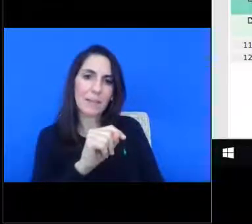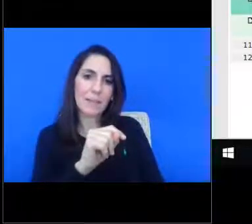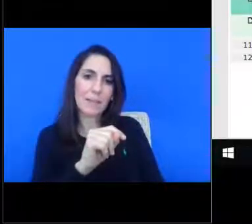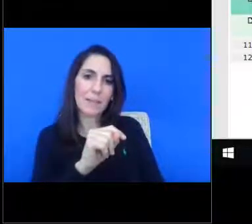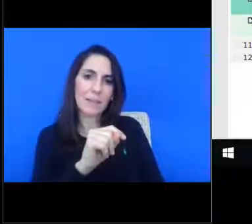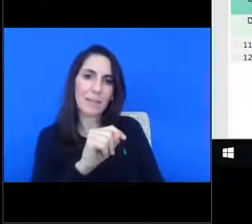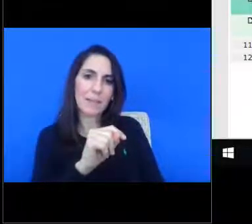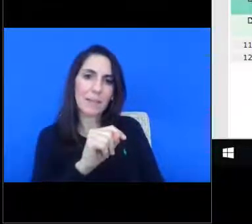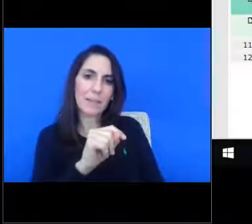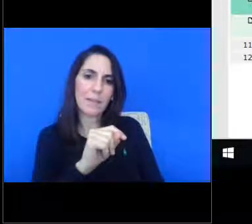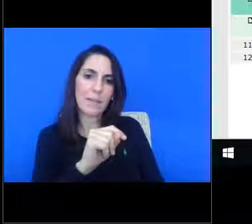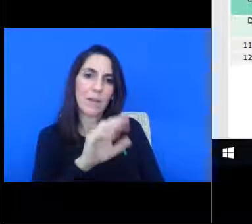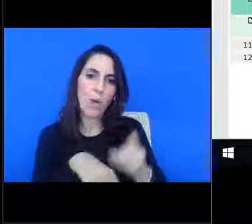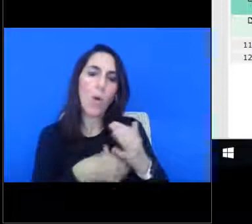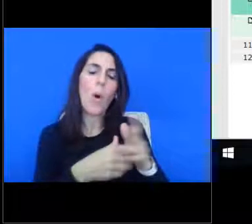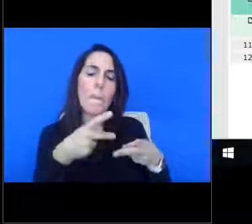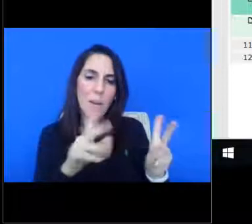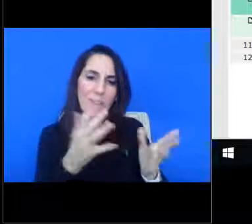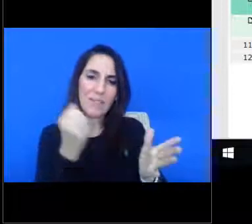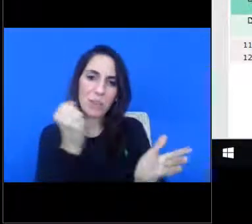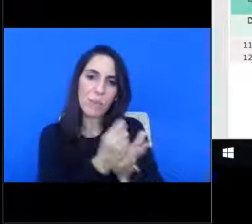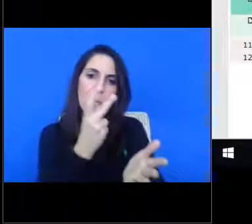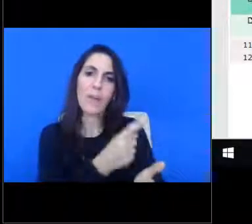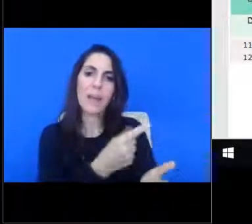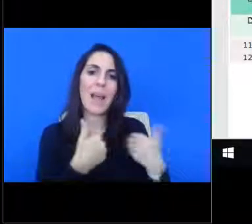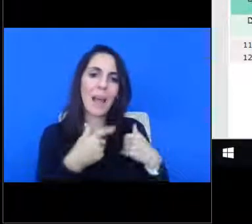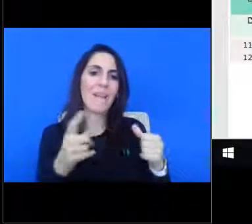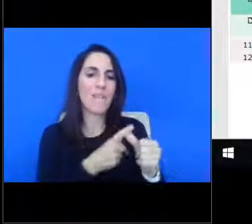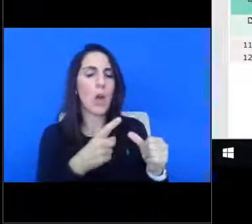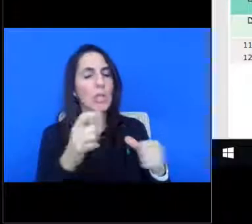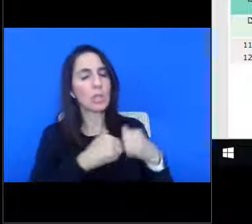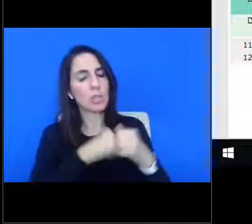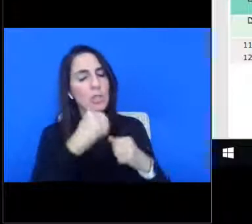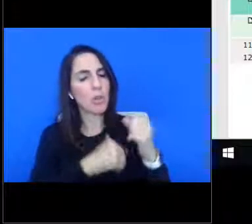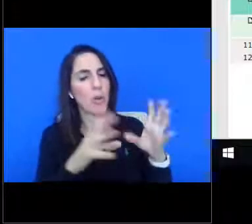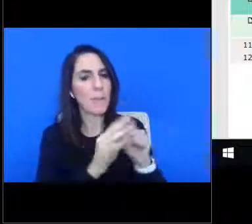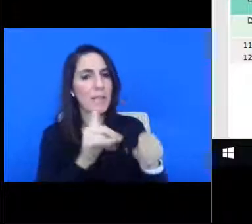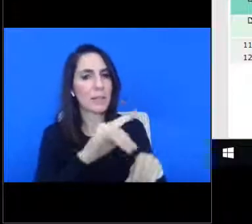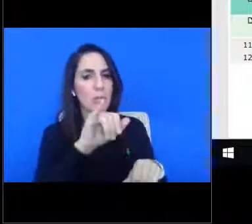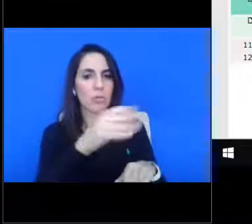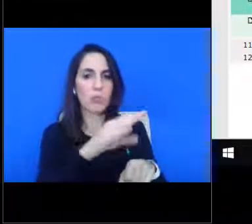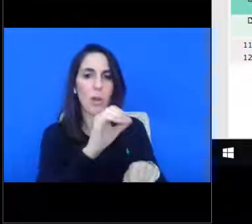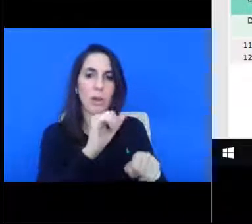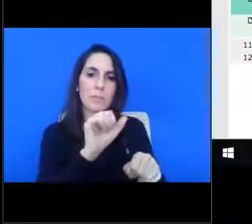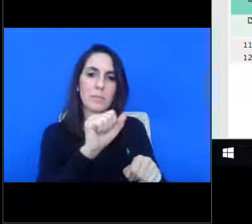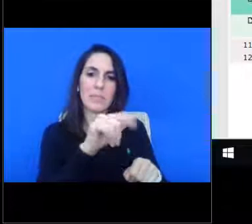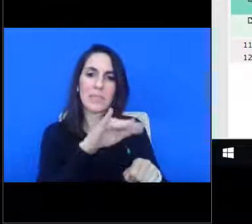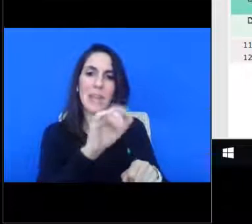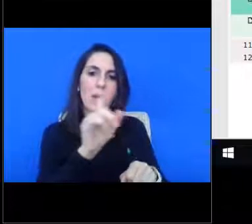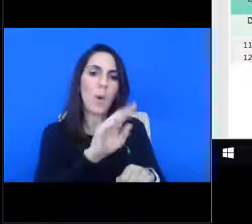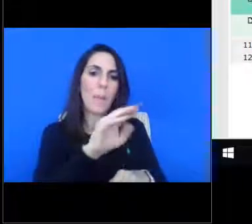update on the permits. All permits have been approved and they have their first construction meeting at the job site on MLK Boulevard on Monday morning.